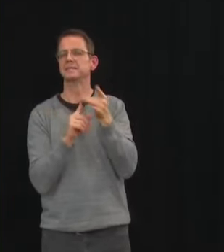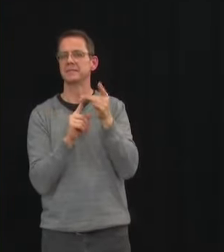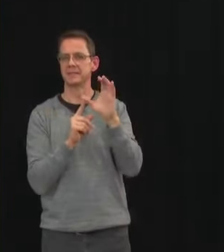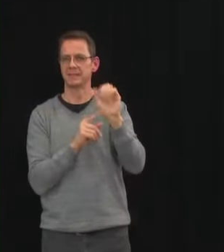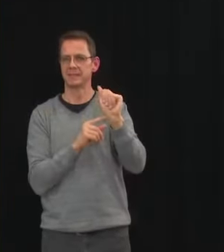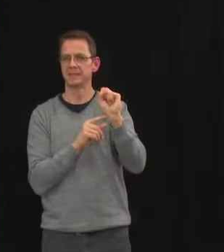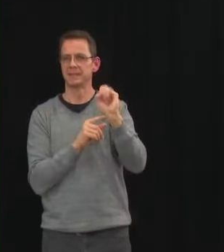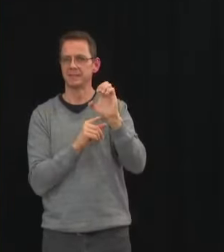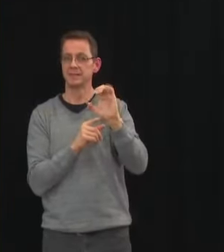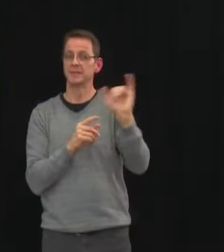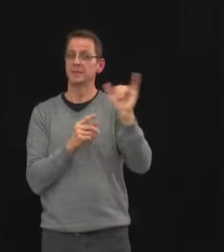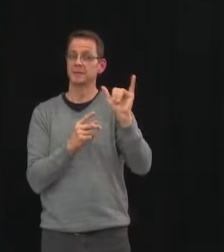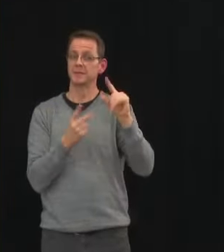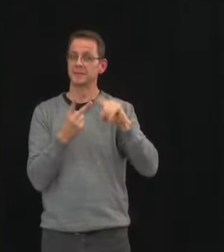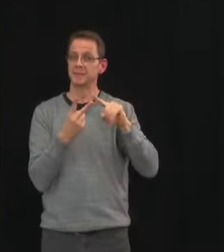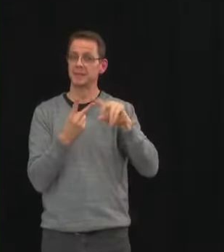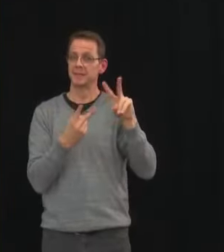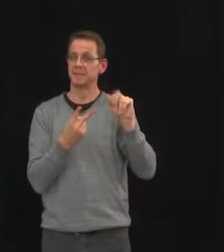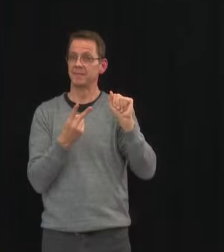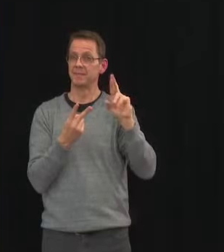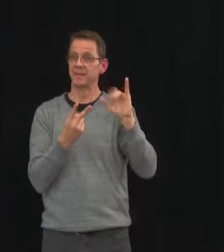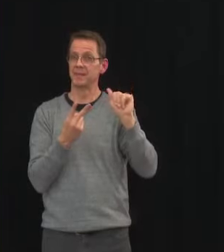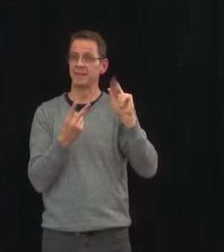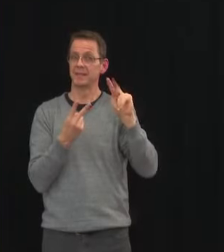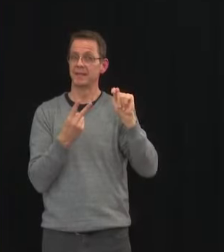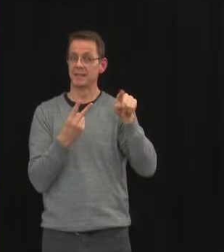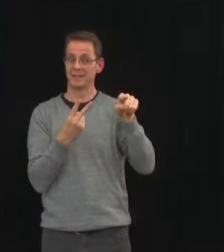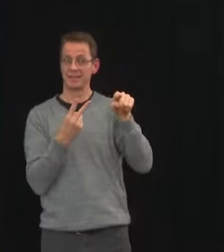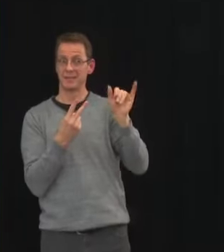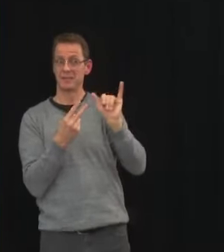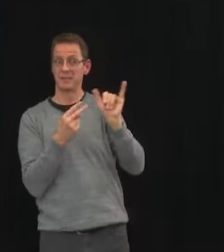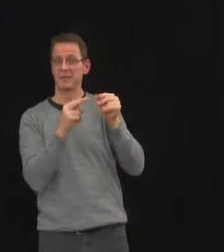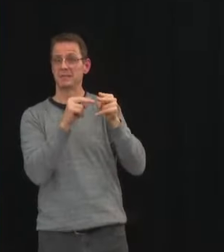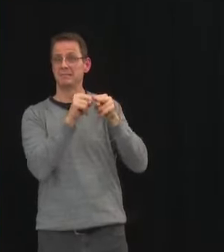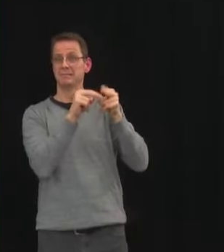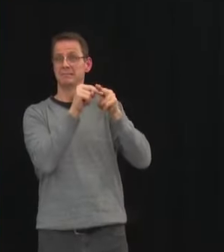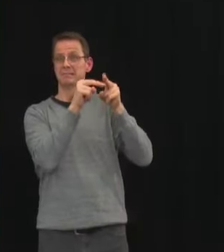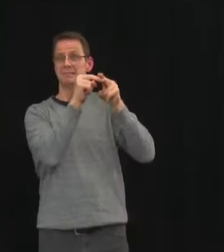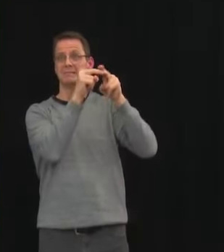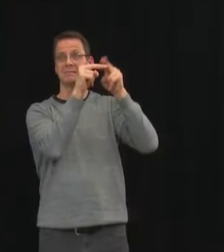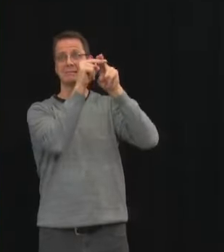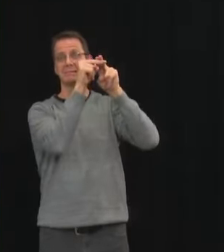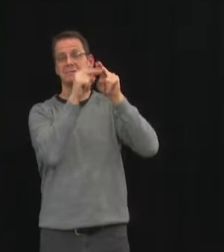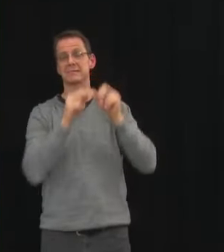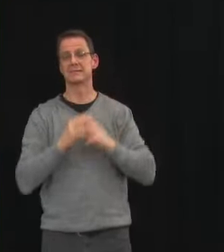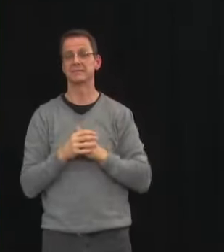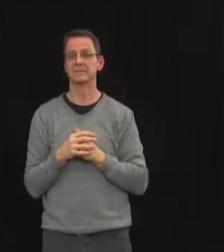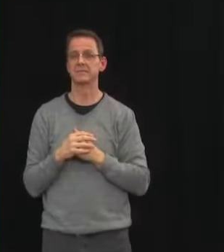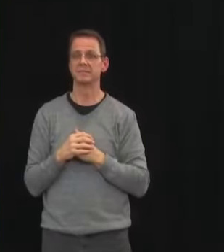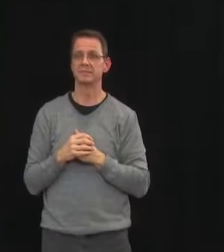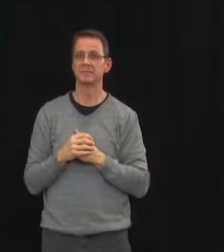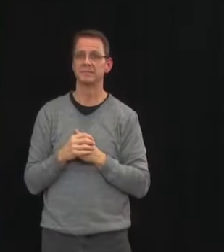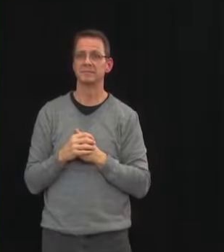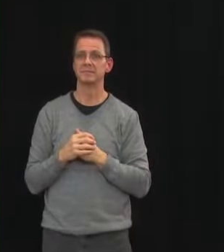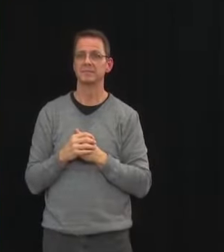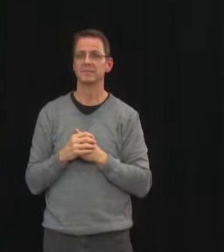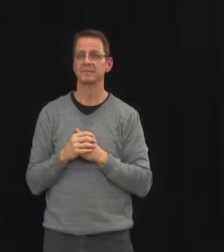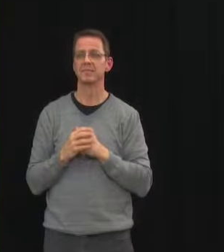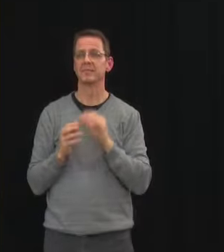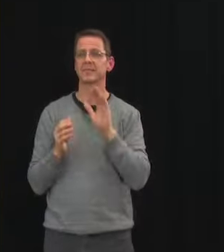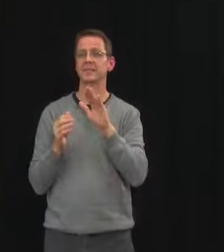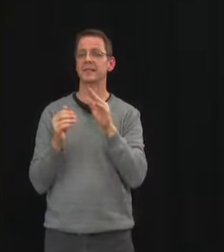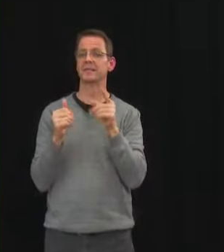we've had variants circulating in alberta since the beginning of january brought in by travel and